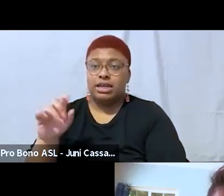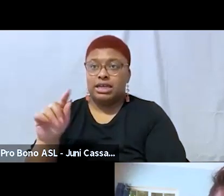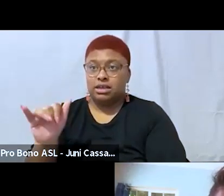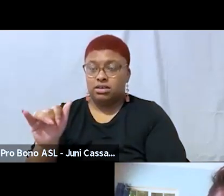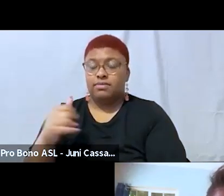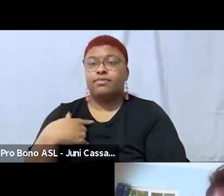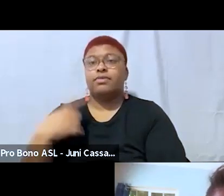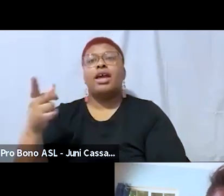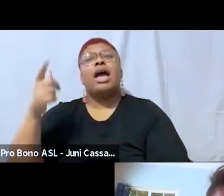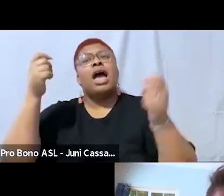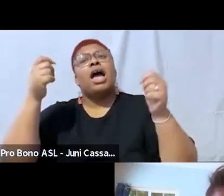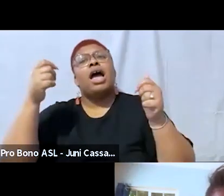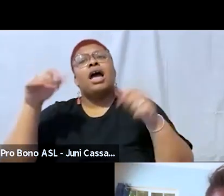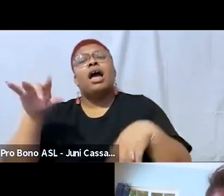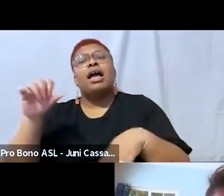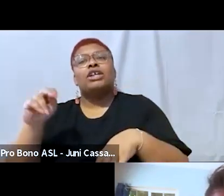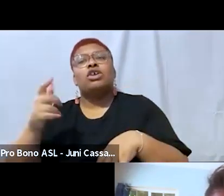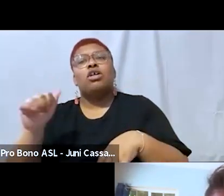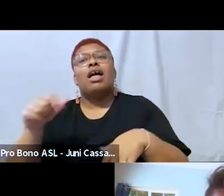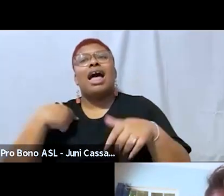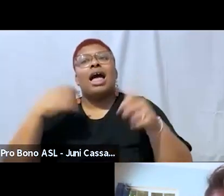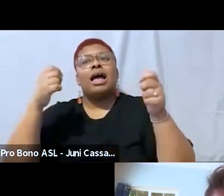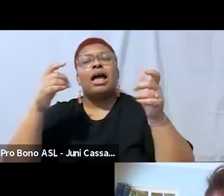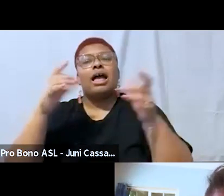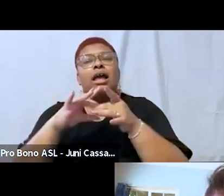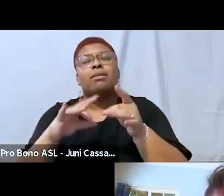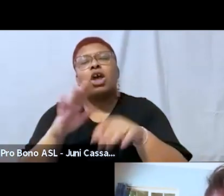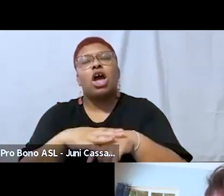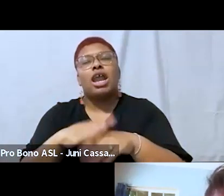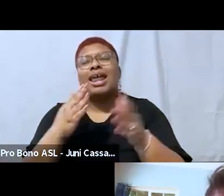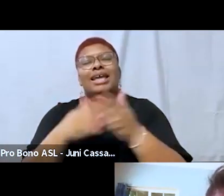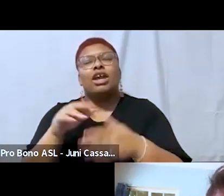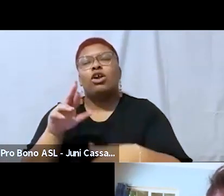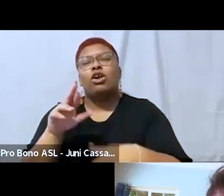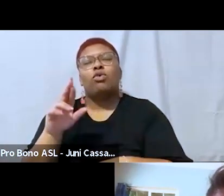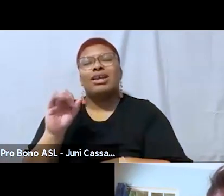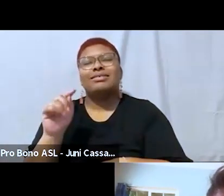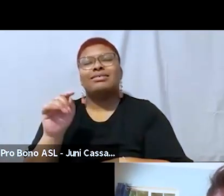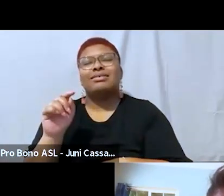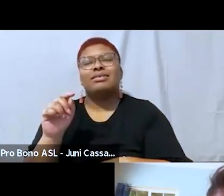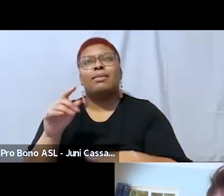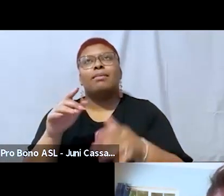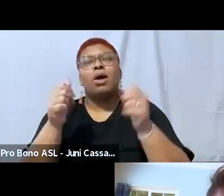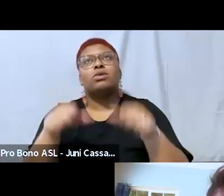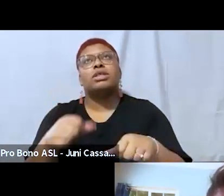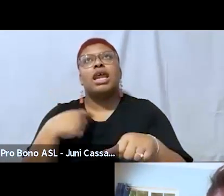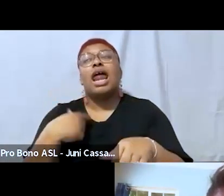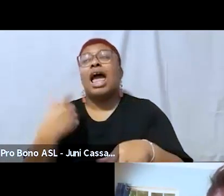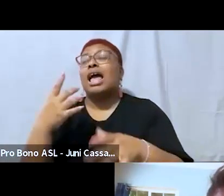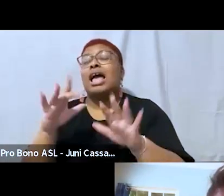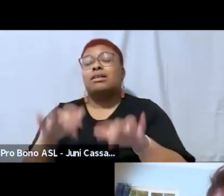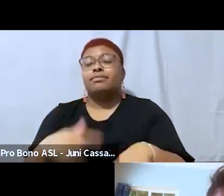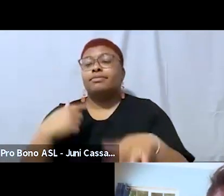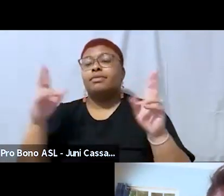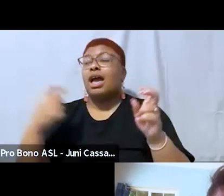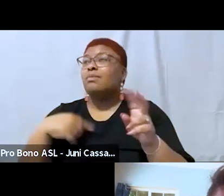i just commented today on a post that was anti-racist post um and i was like i'm looking longing for the day that